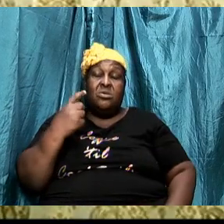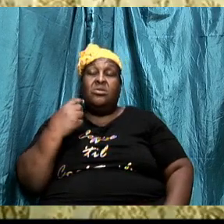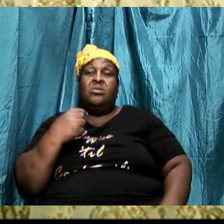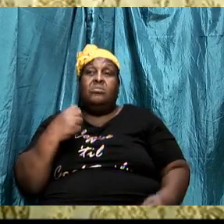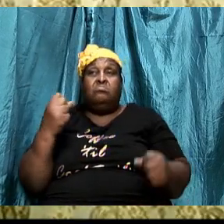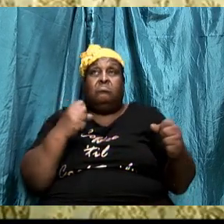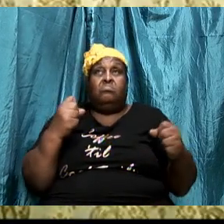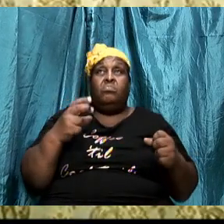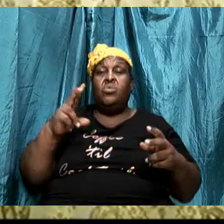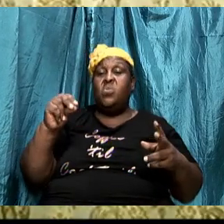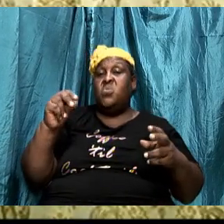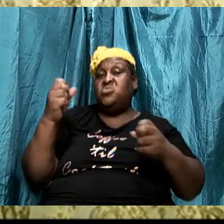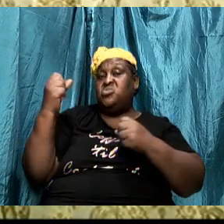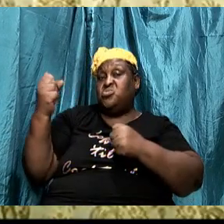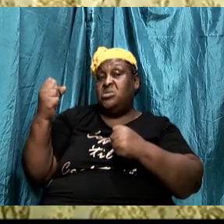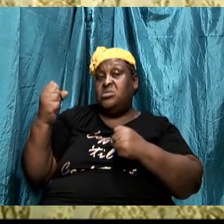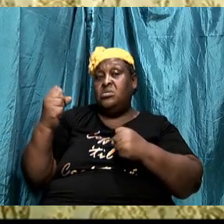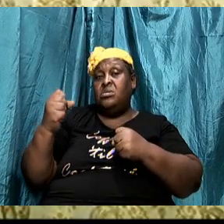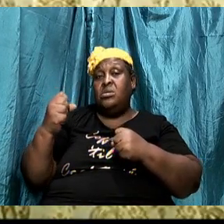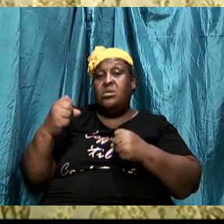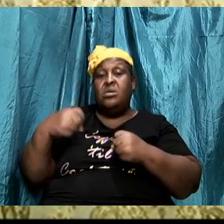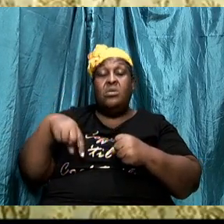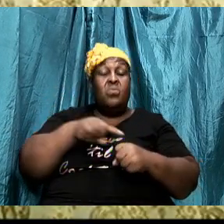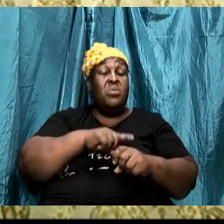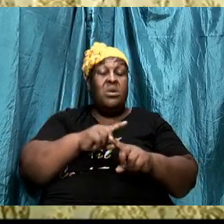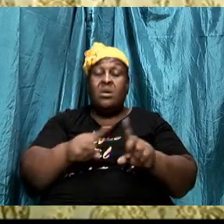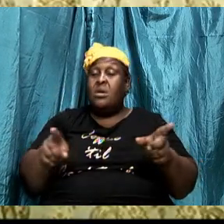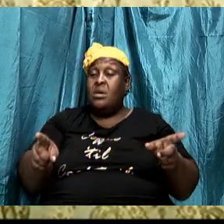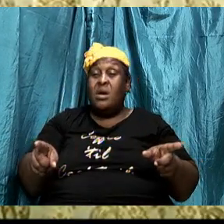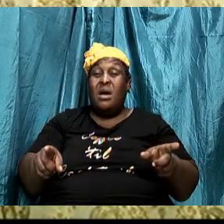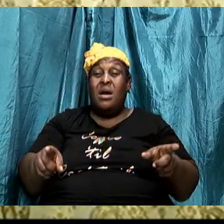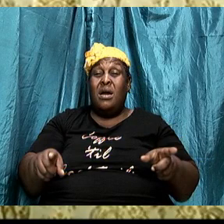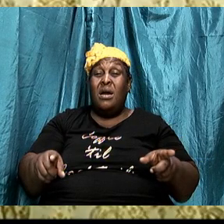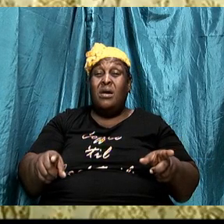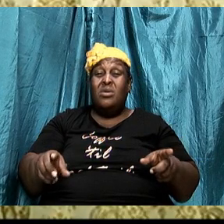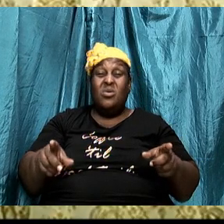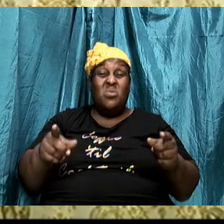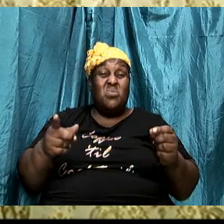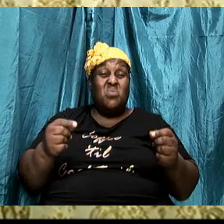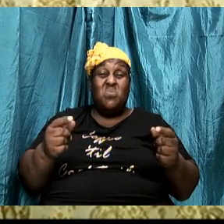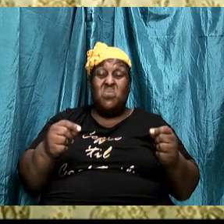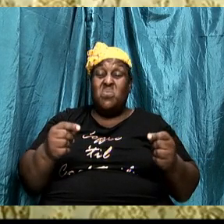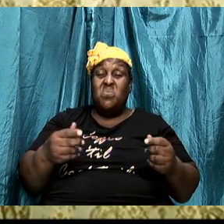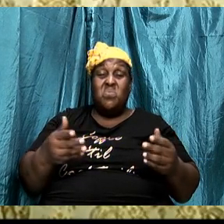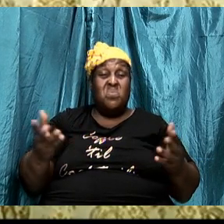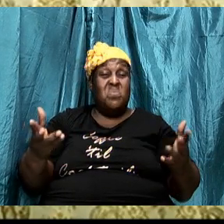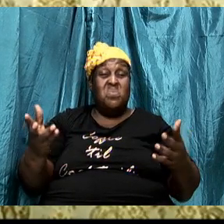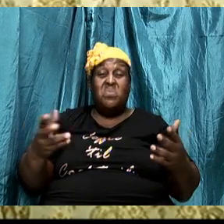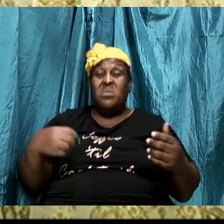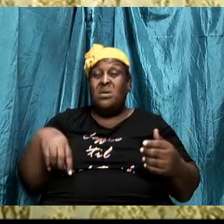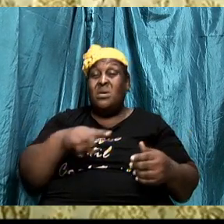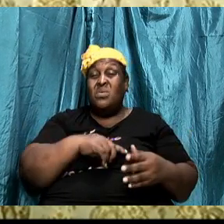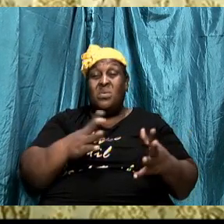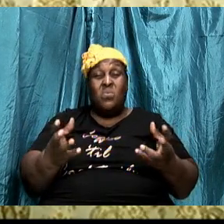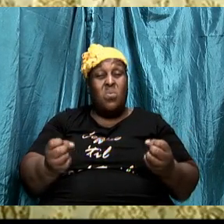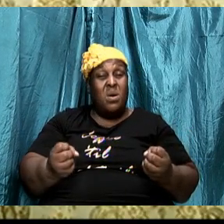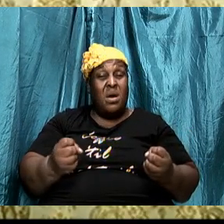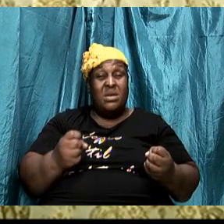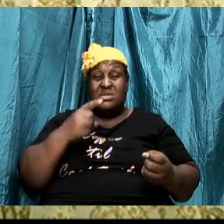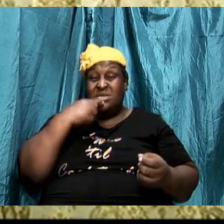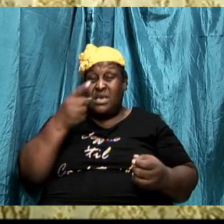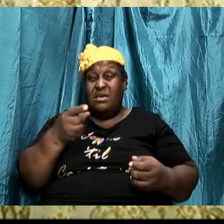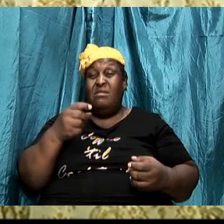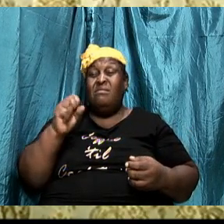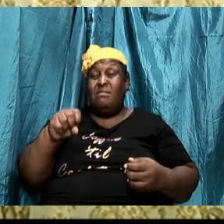say, yes, I have the strength of the Lord. No, you'll find yourself in problem and you'll find yourself be held